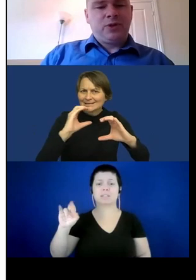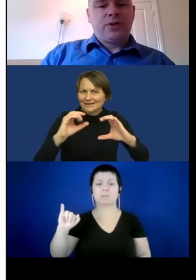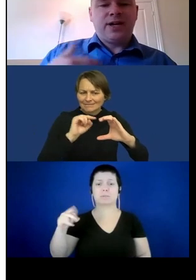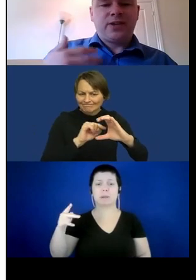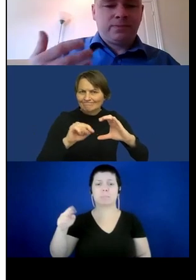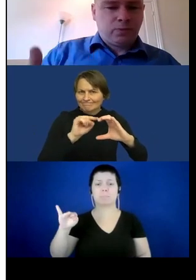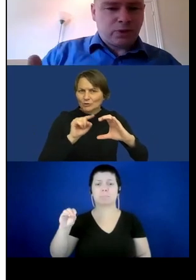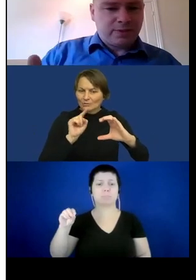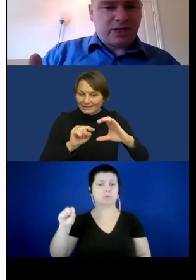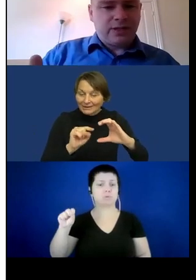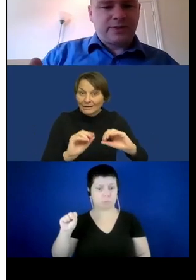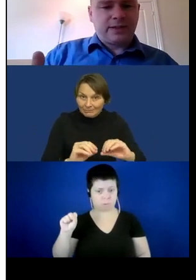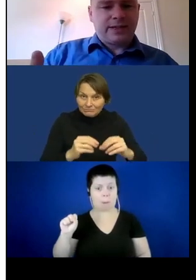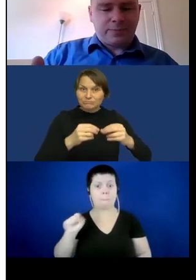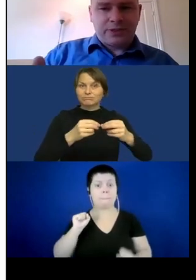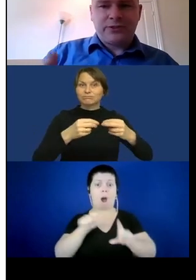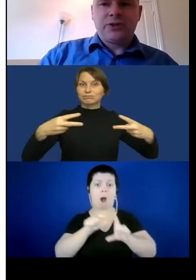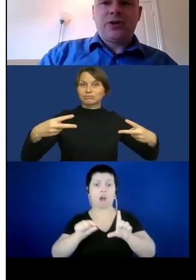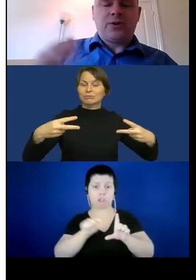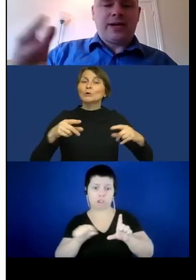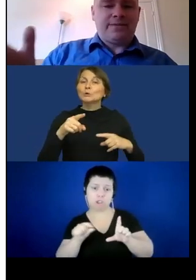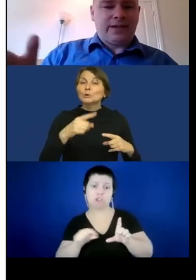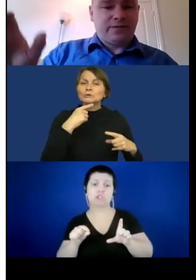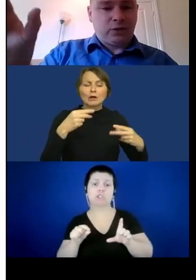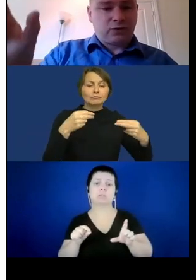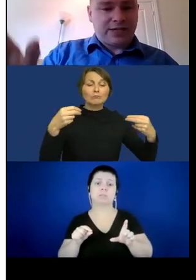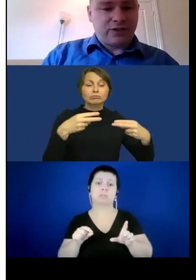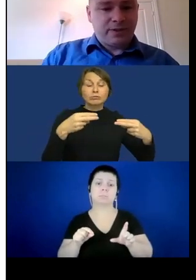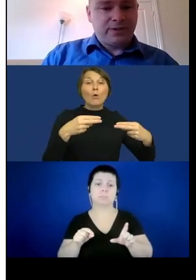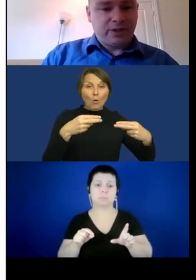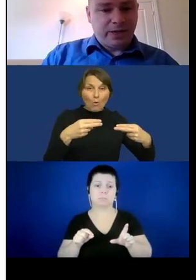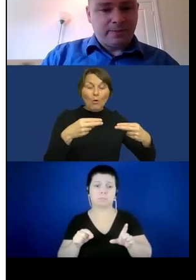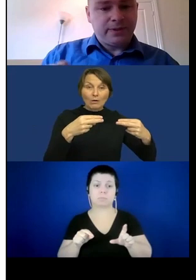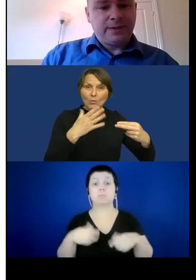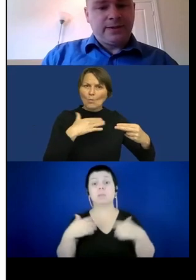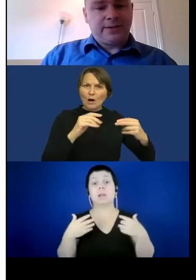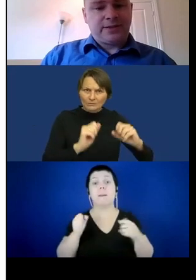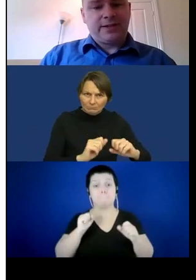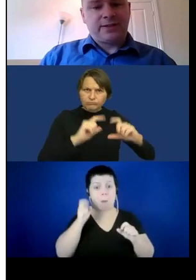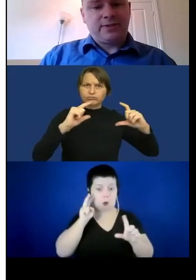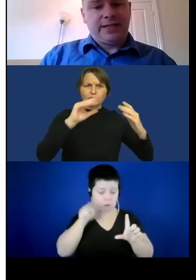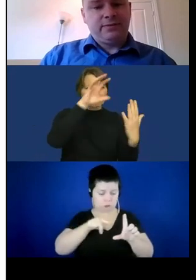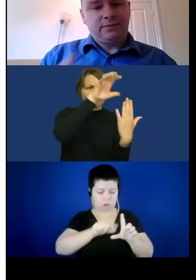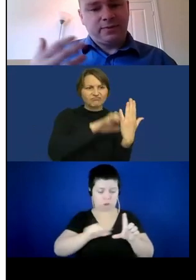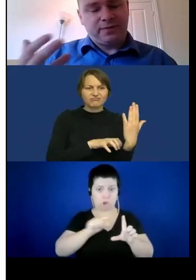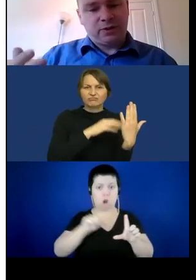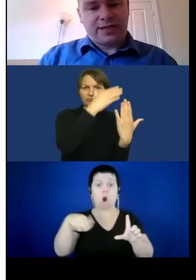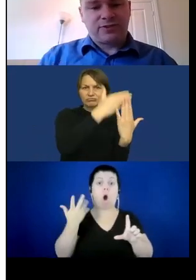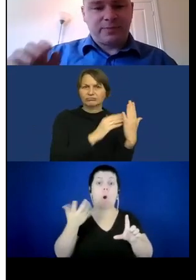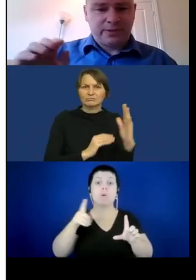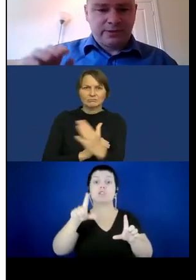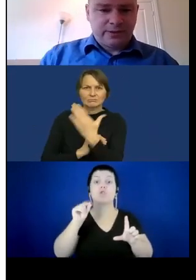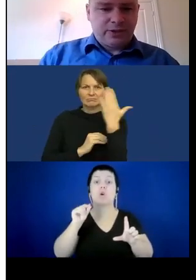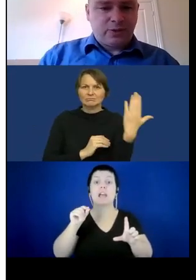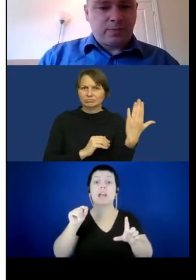You can either watch them as closed captions or have the full transcript coming up at the side of the screen with the full